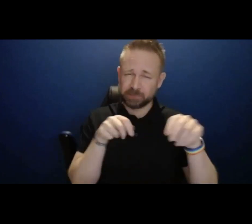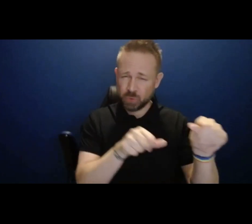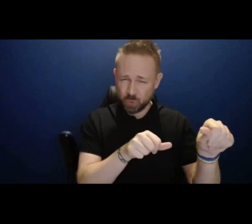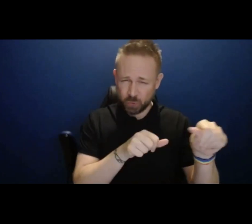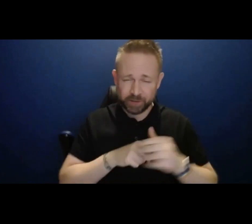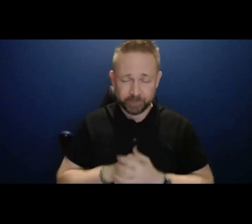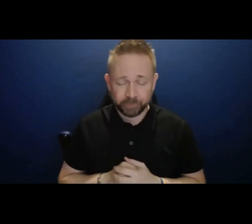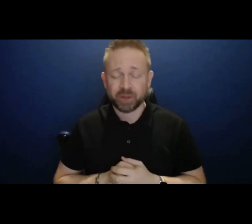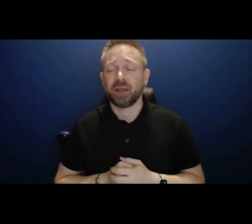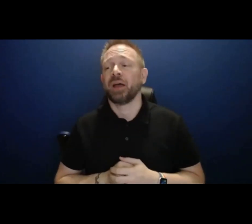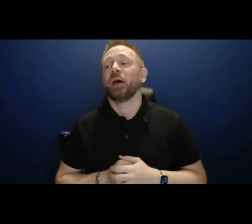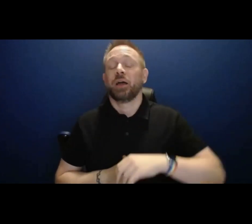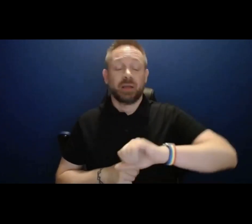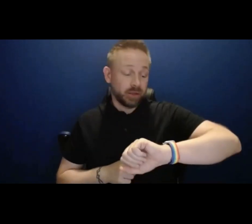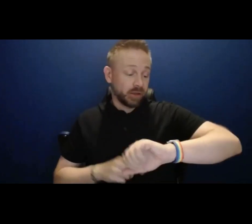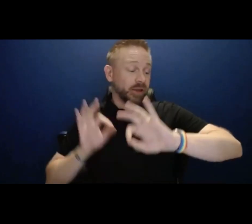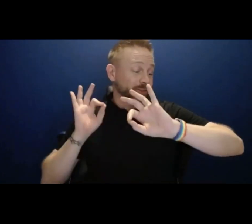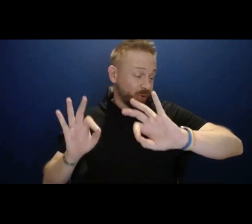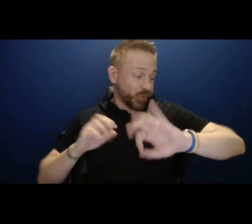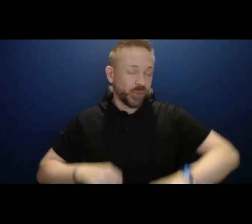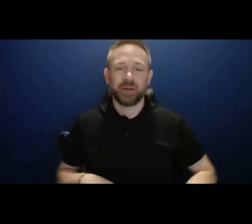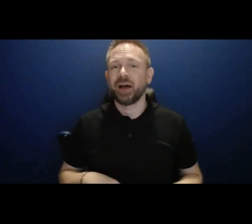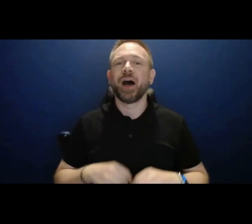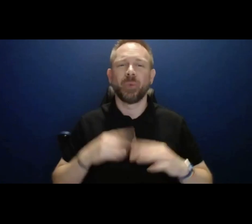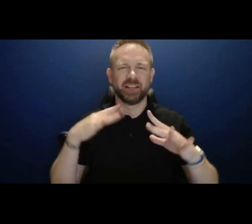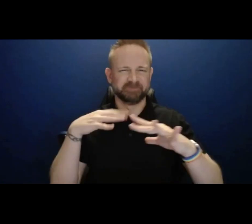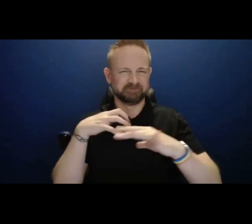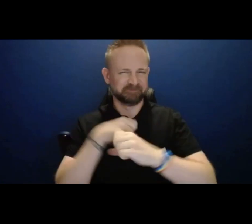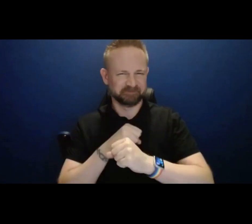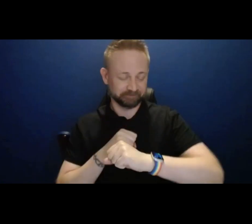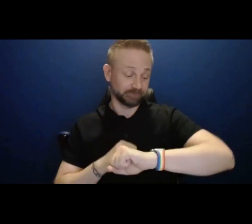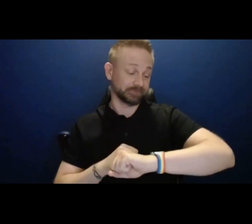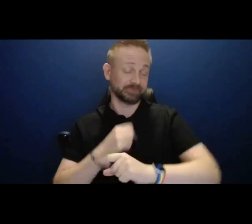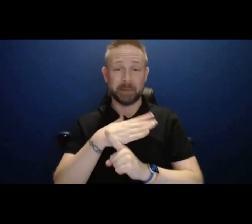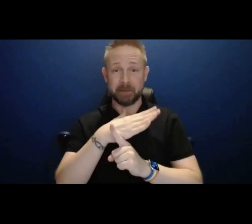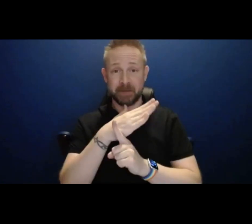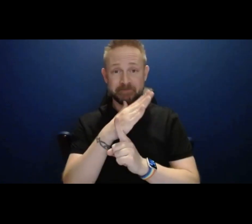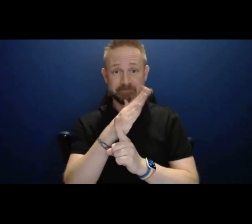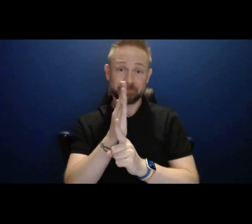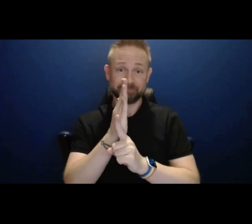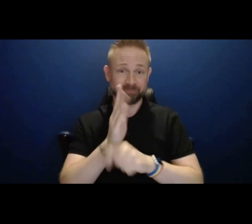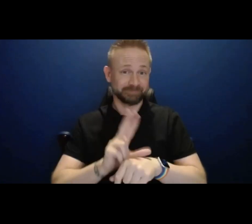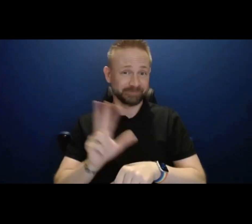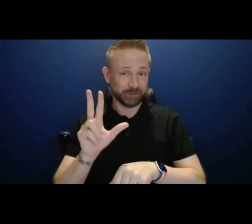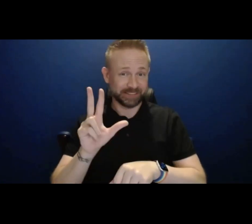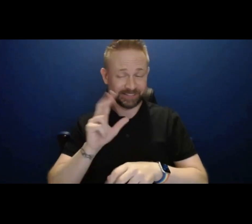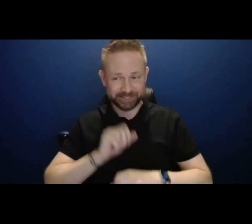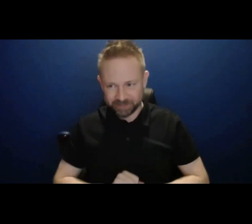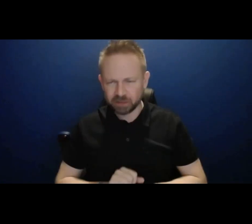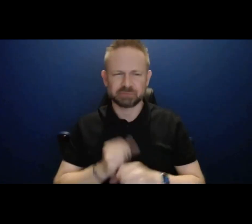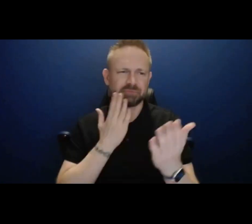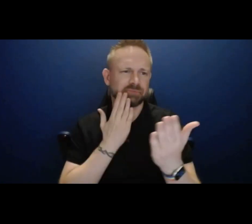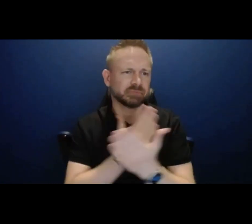So, thank you all. I'll just wrap up. We're just right at our time commitment. And I do, do want to thank everybody for coming